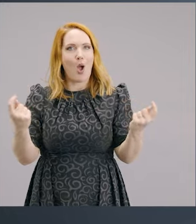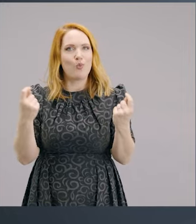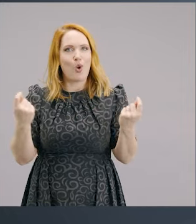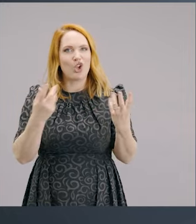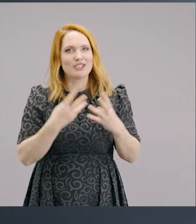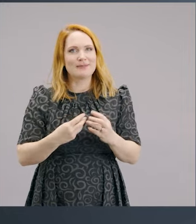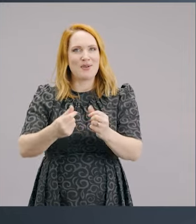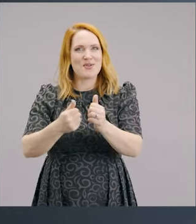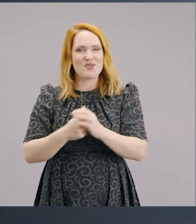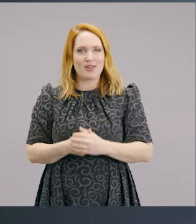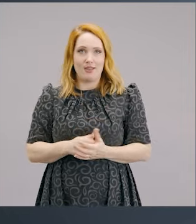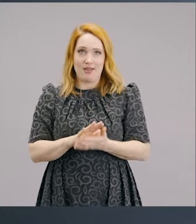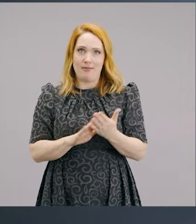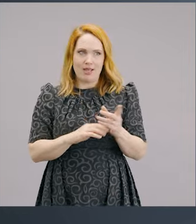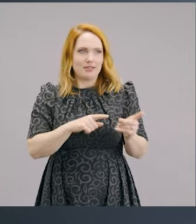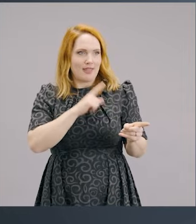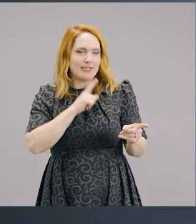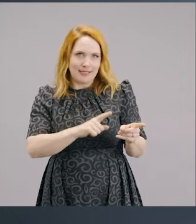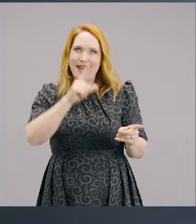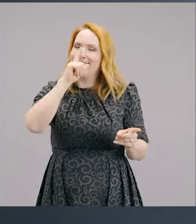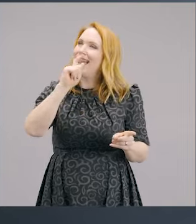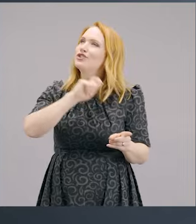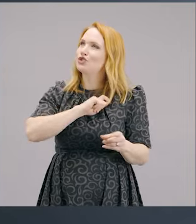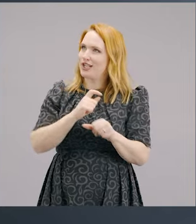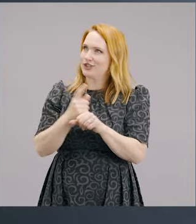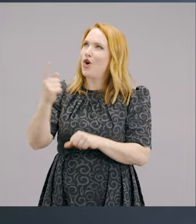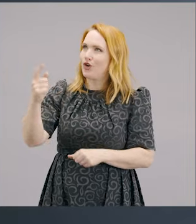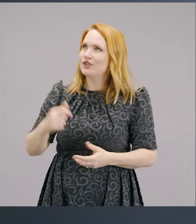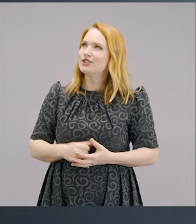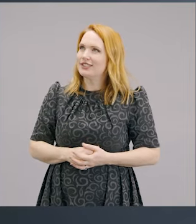to be able to say, we can trust God.